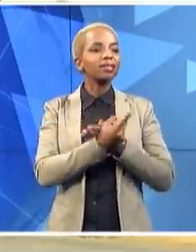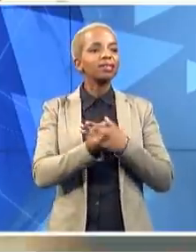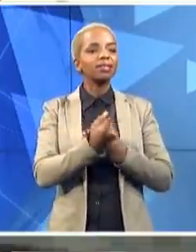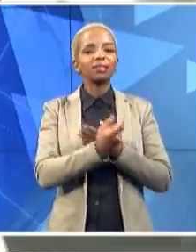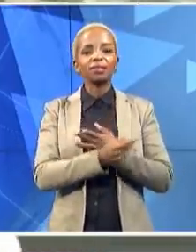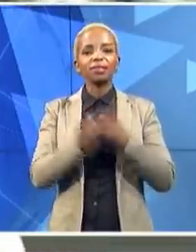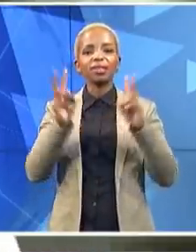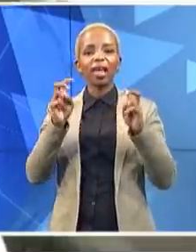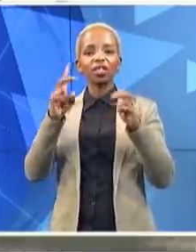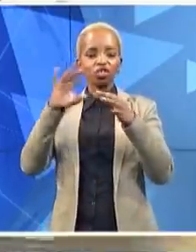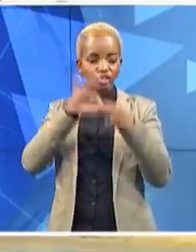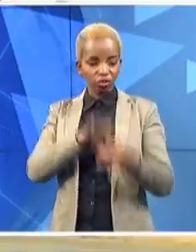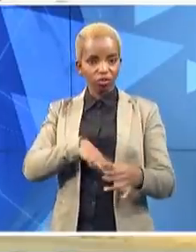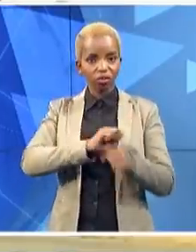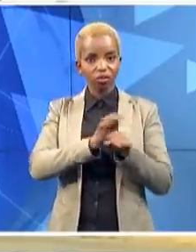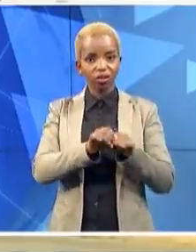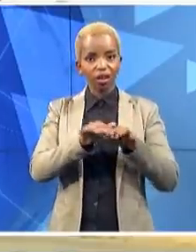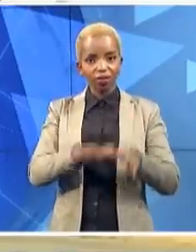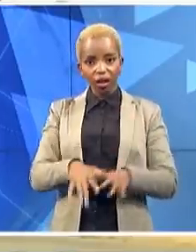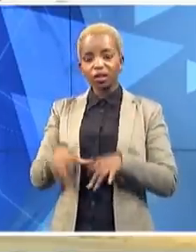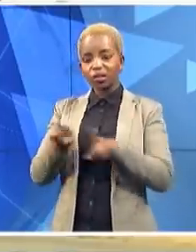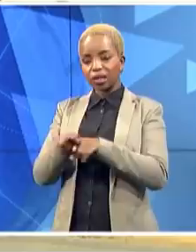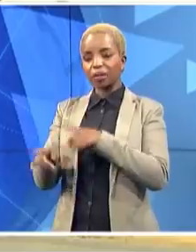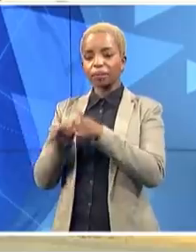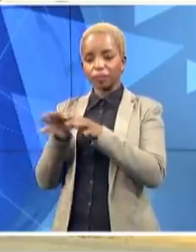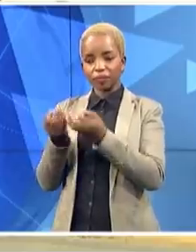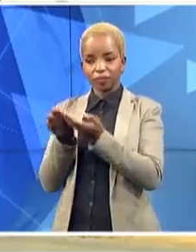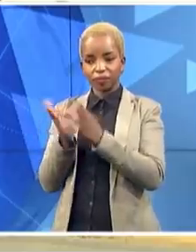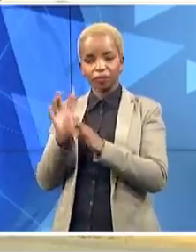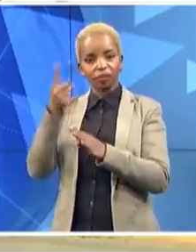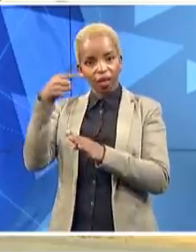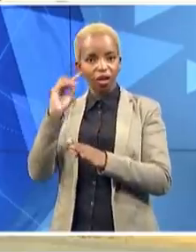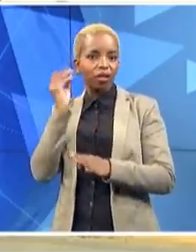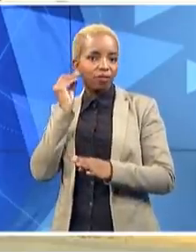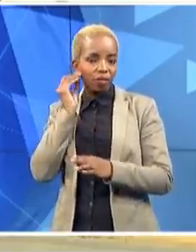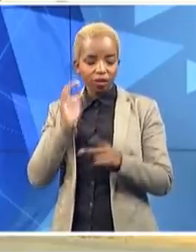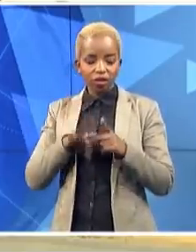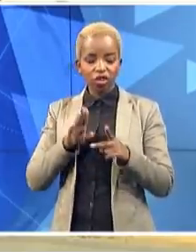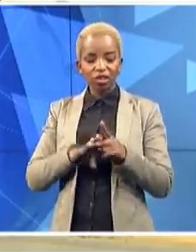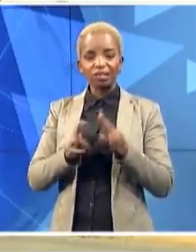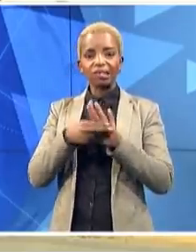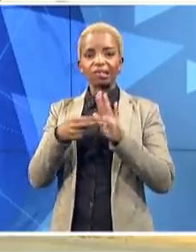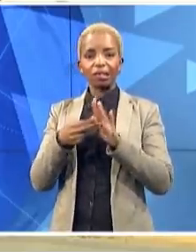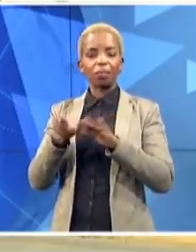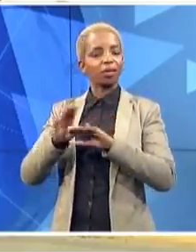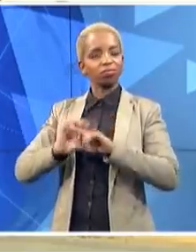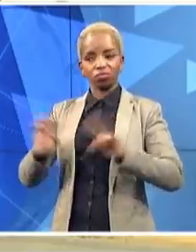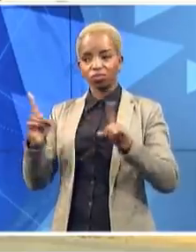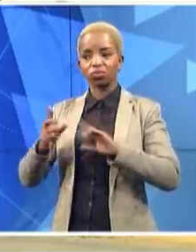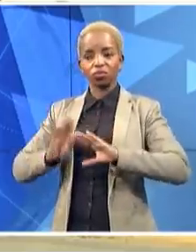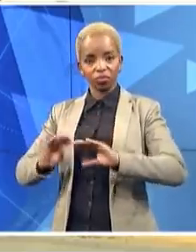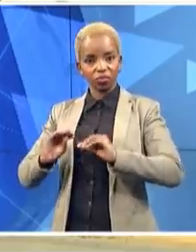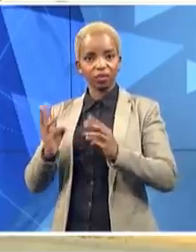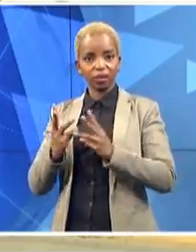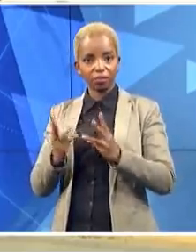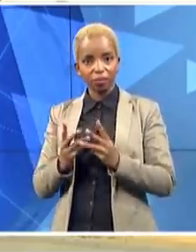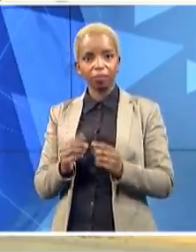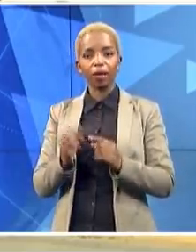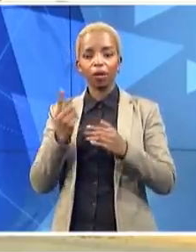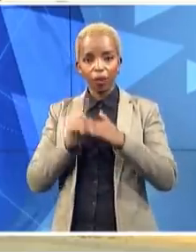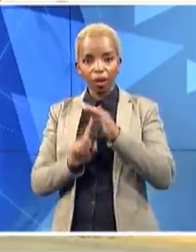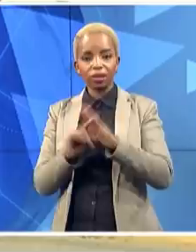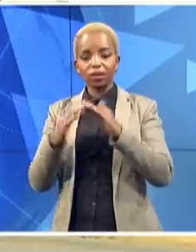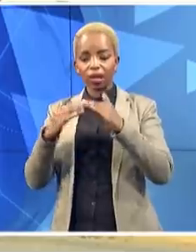by the virus and also to ensure that they do educate people about the door-to-door campaign that will be taking place and also trying to trace those